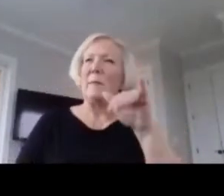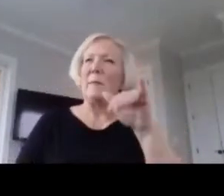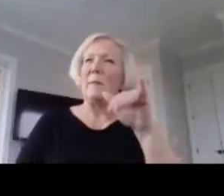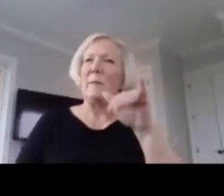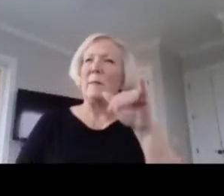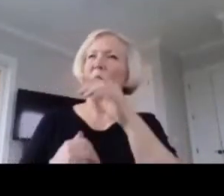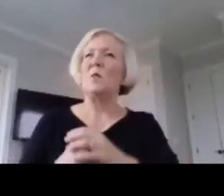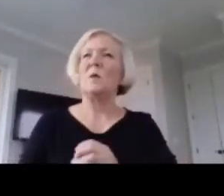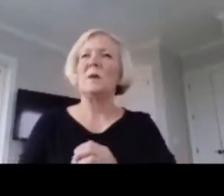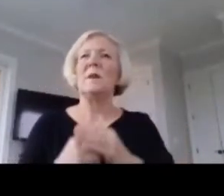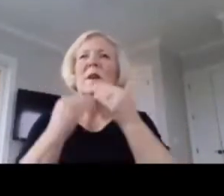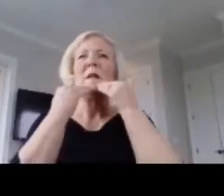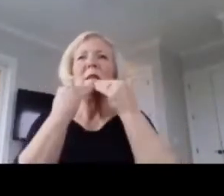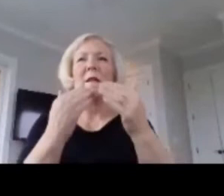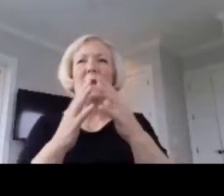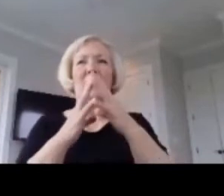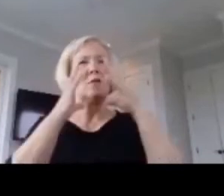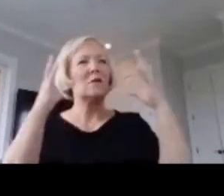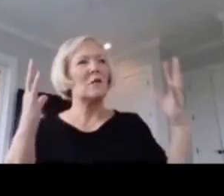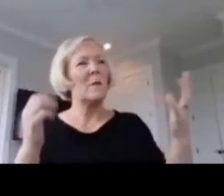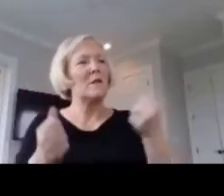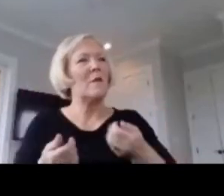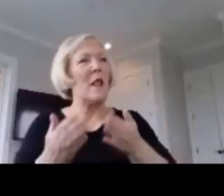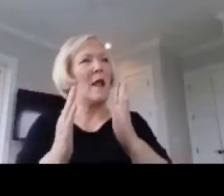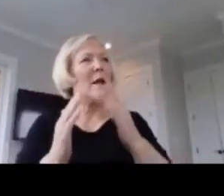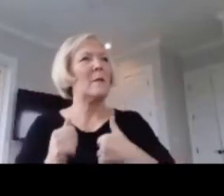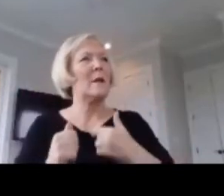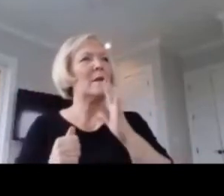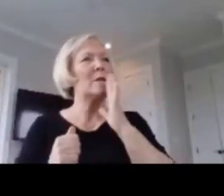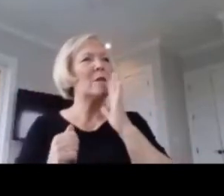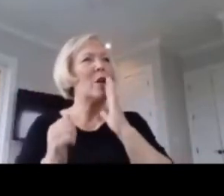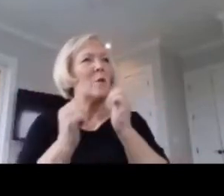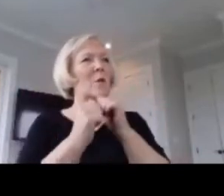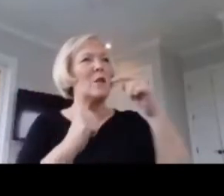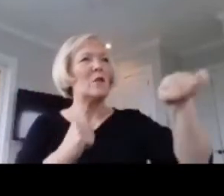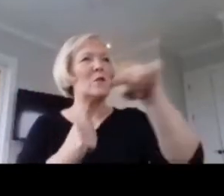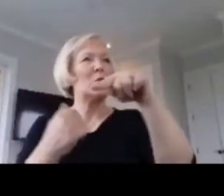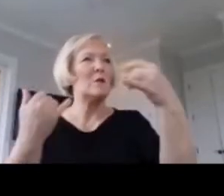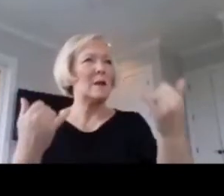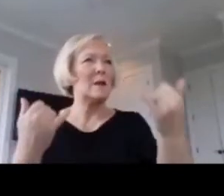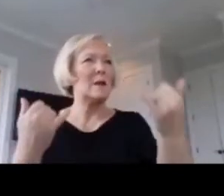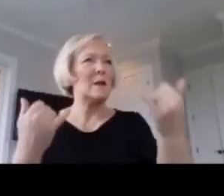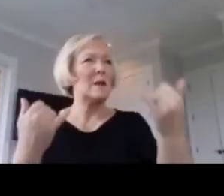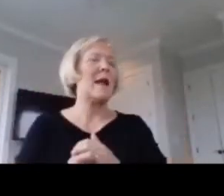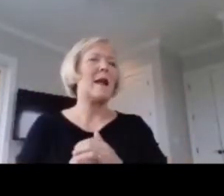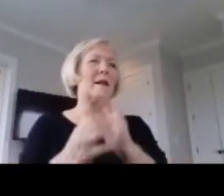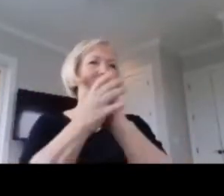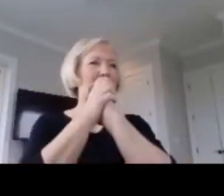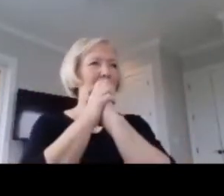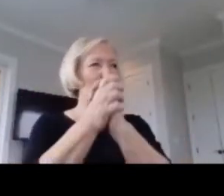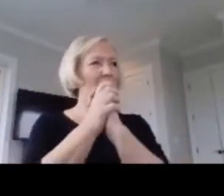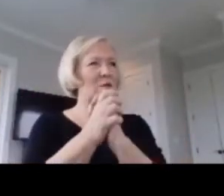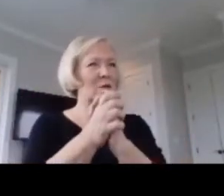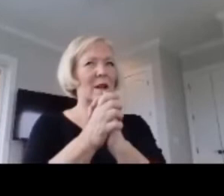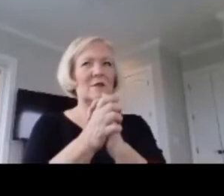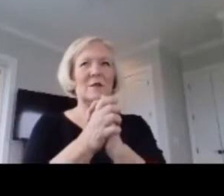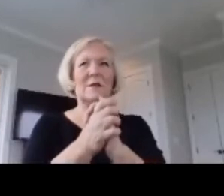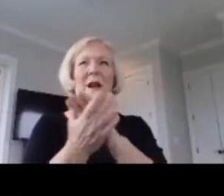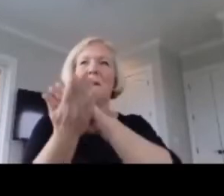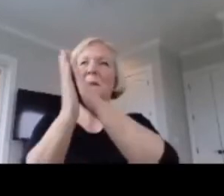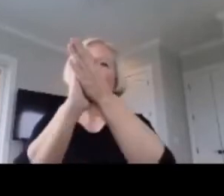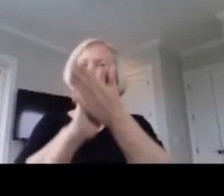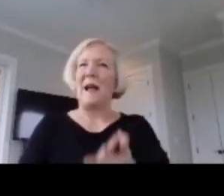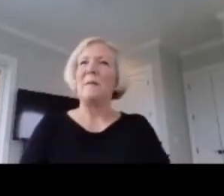Thank you so much for allowing me to speak to you today, and congratulations on becoming